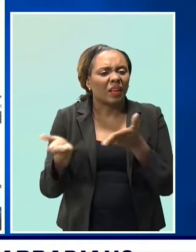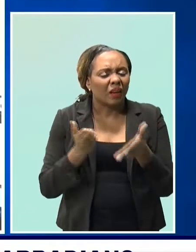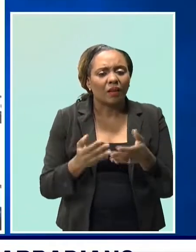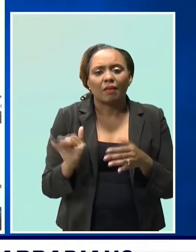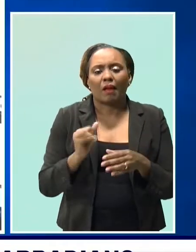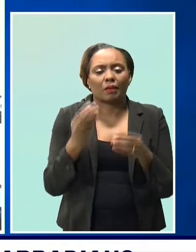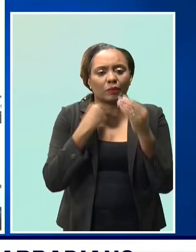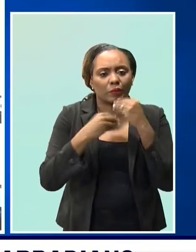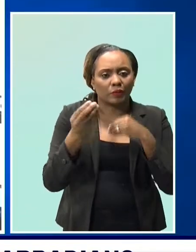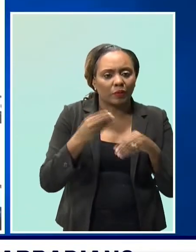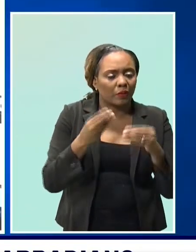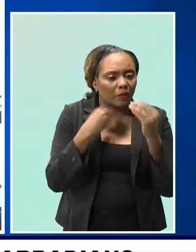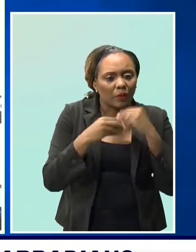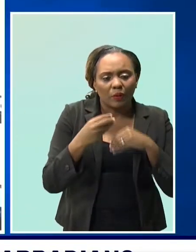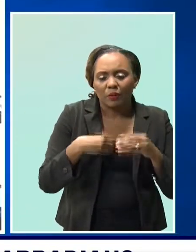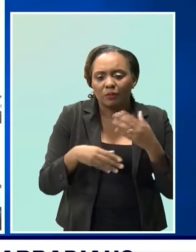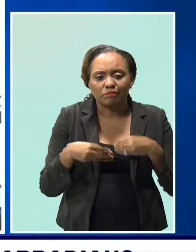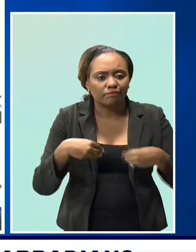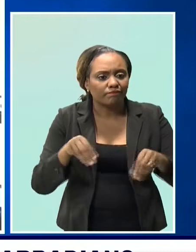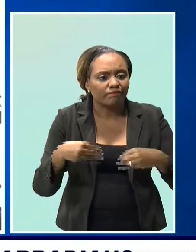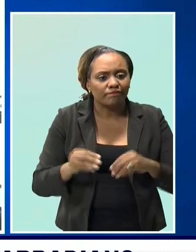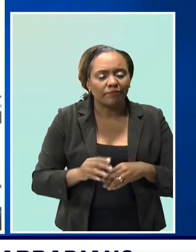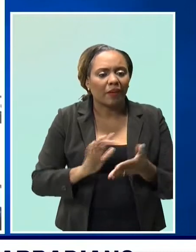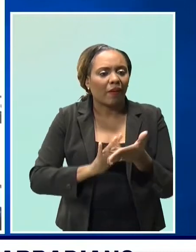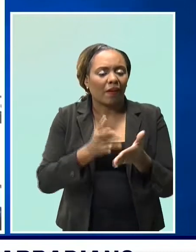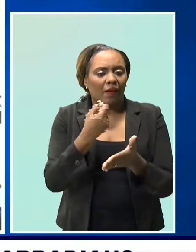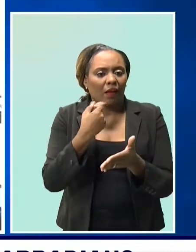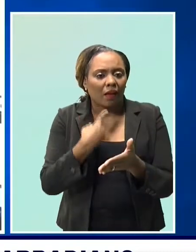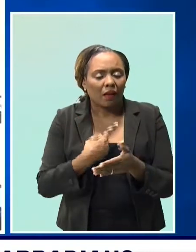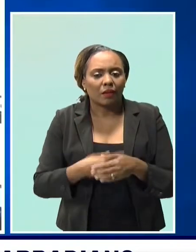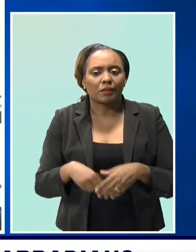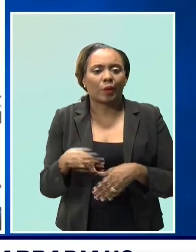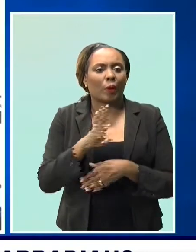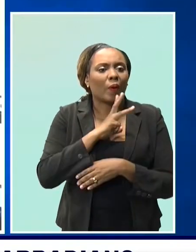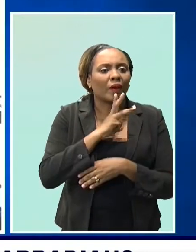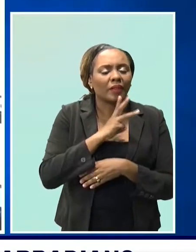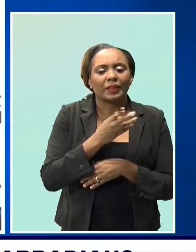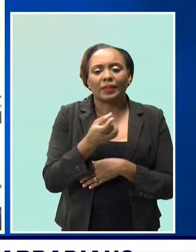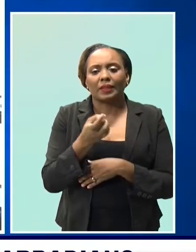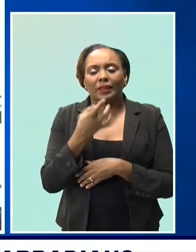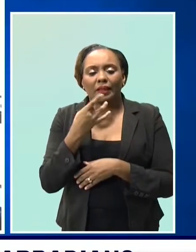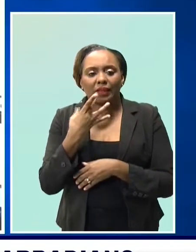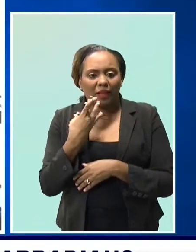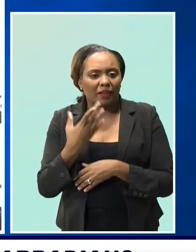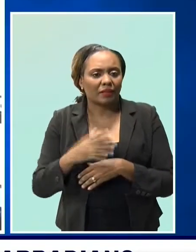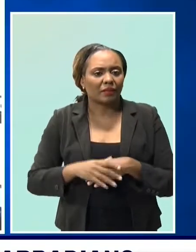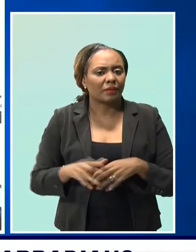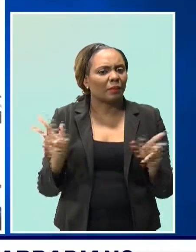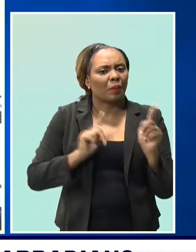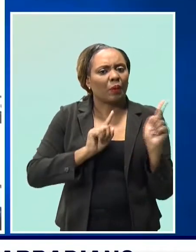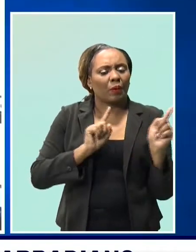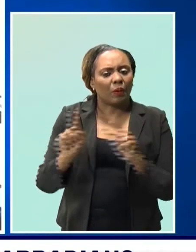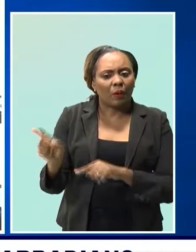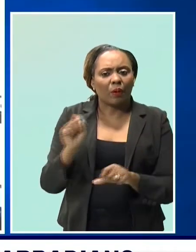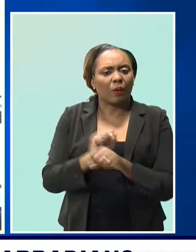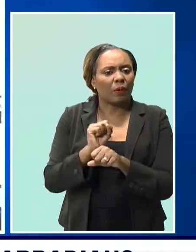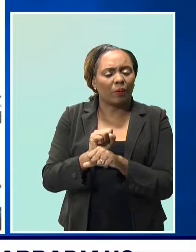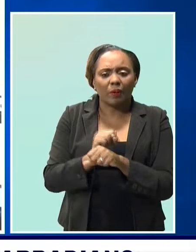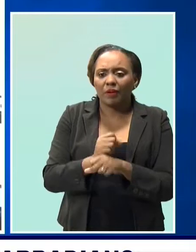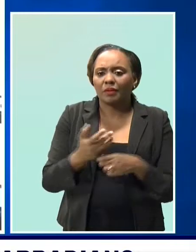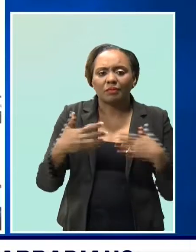maintaining our water and electricity services, those going to work every day to ensure Barbadians have food,